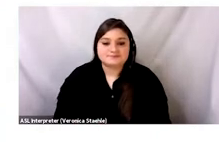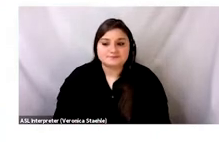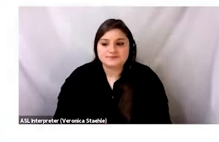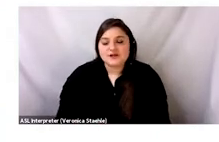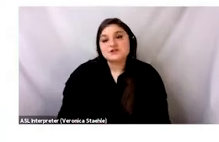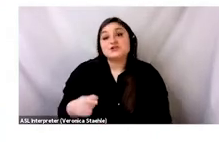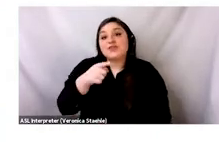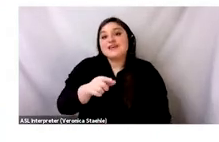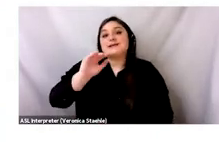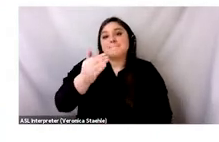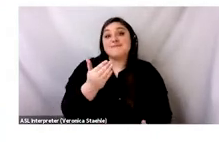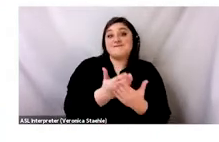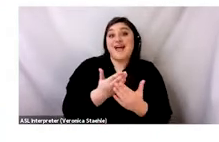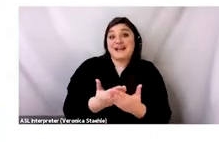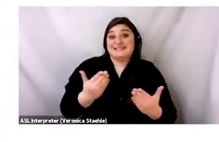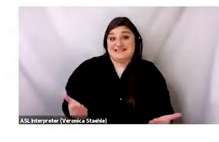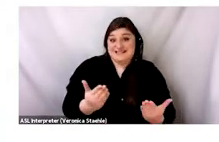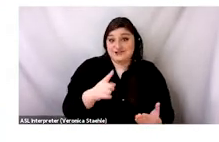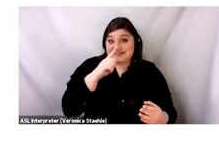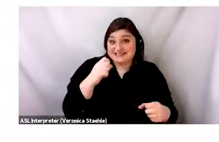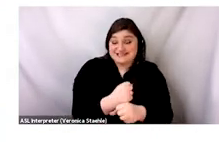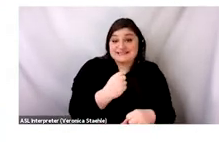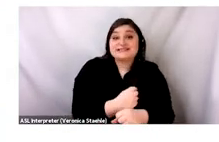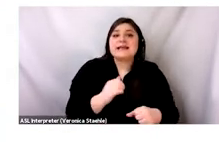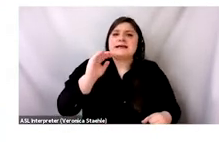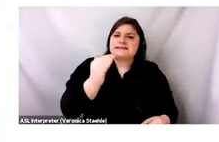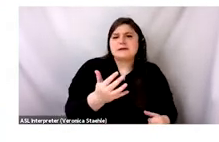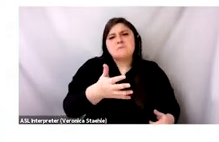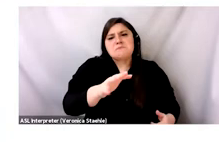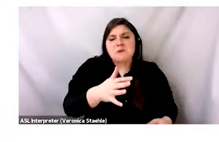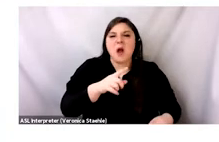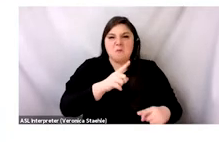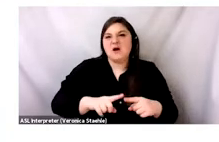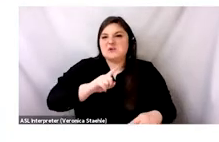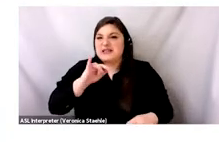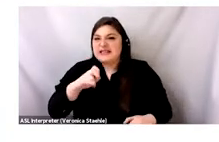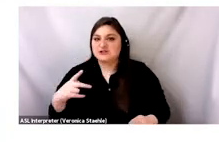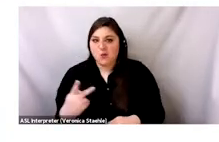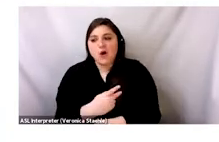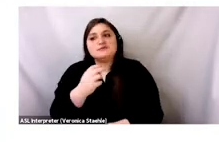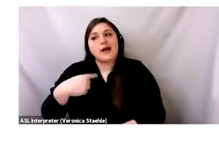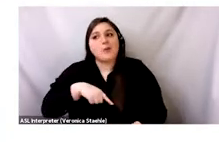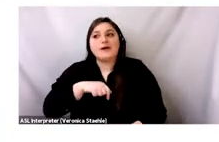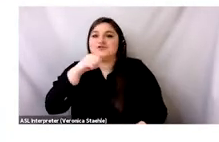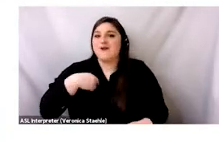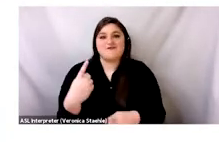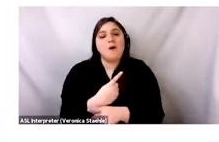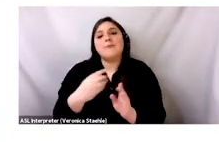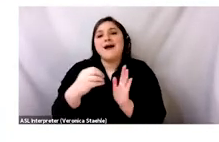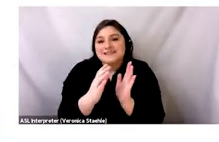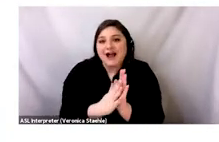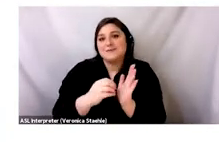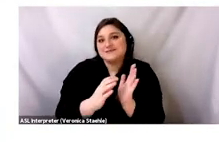less severe than these facts make it seem. But I do find it frustrating that brands landfill clothing without any data being